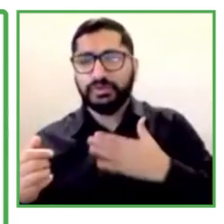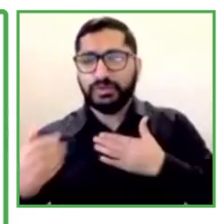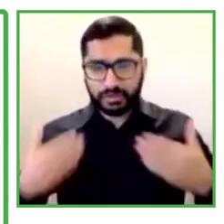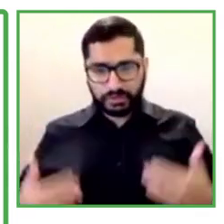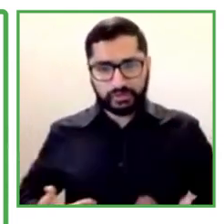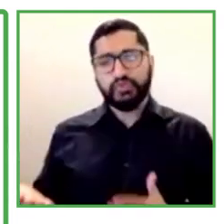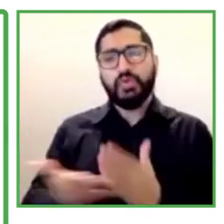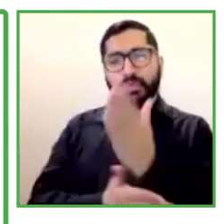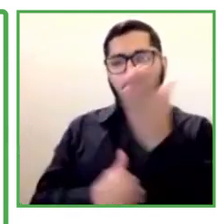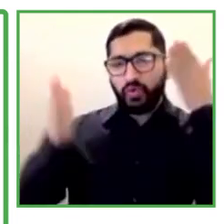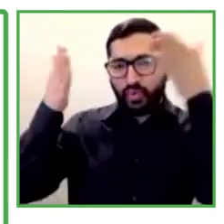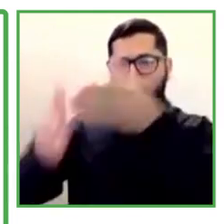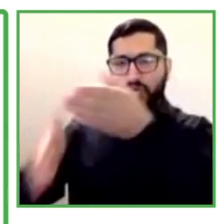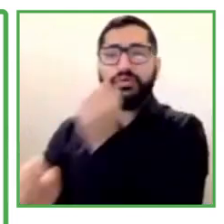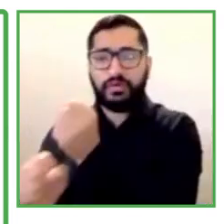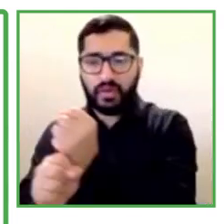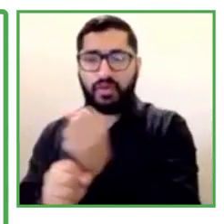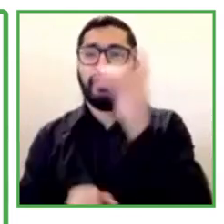program.